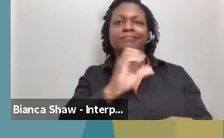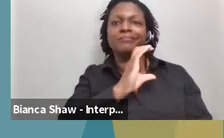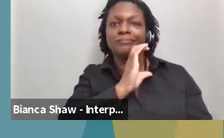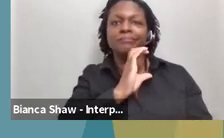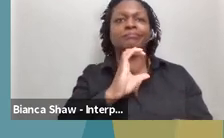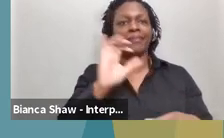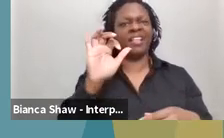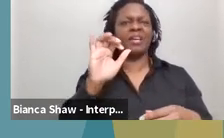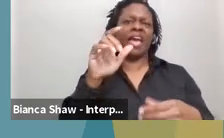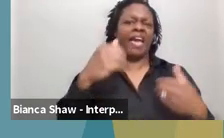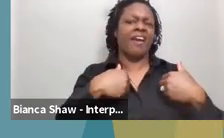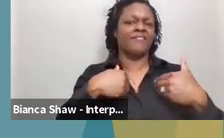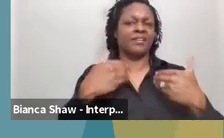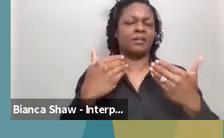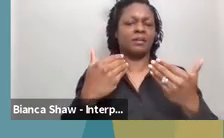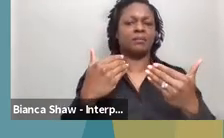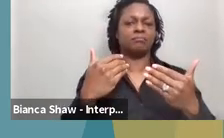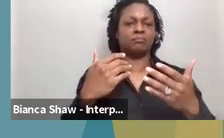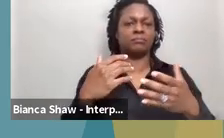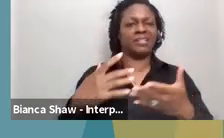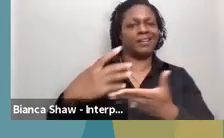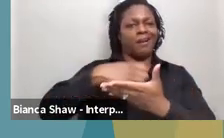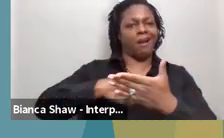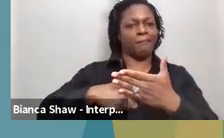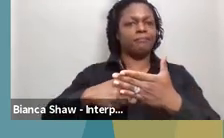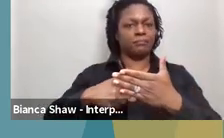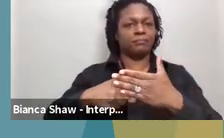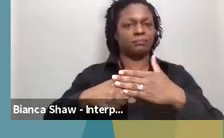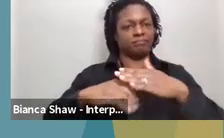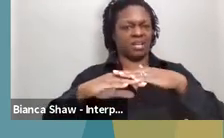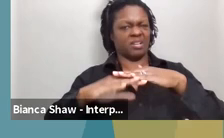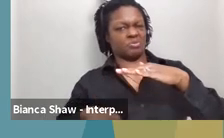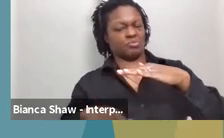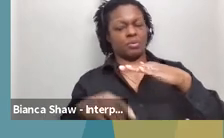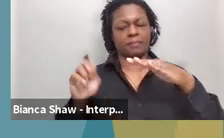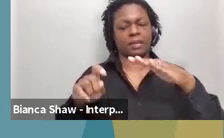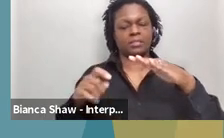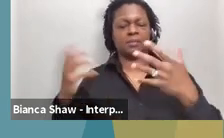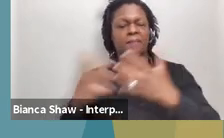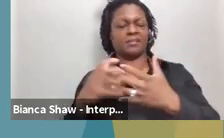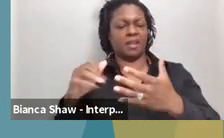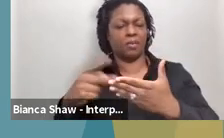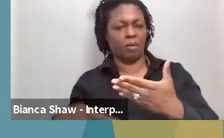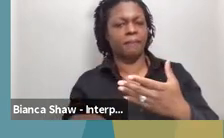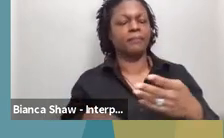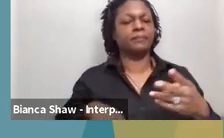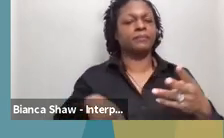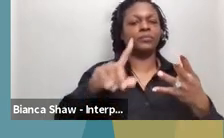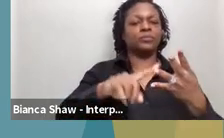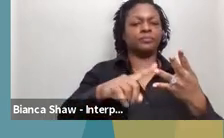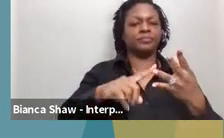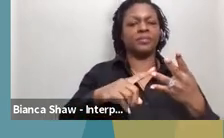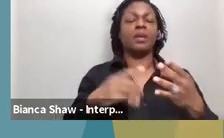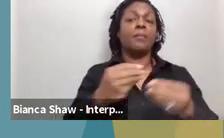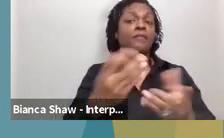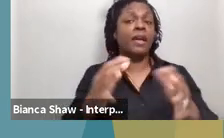an income qualification requirement for that program as well. We also provide, uh, interpreting. It's not services,